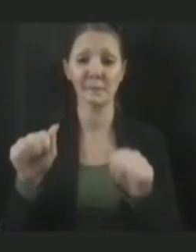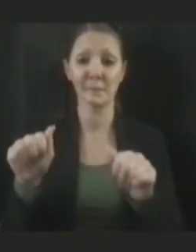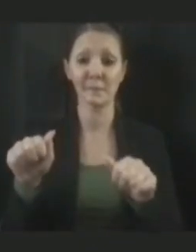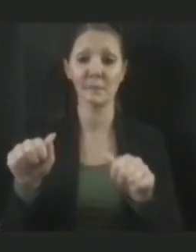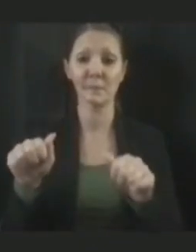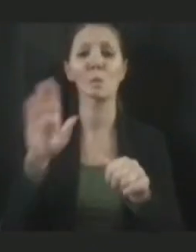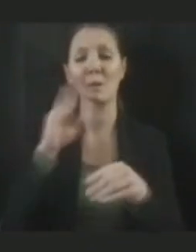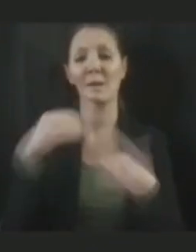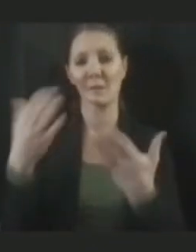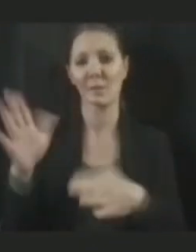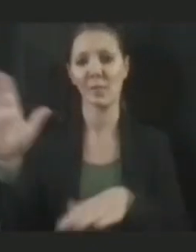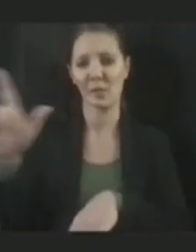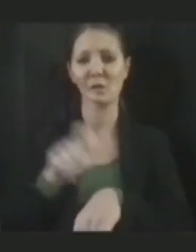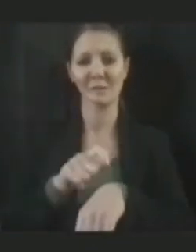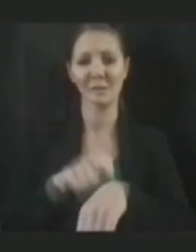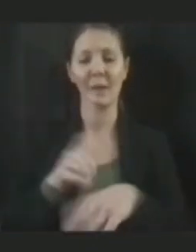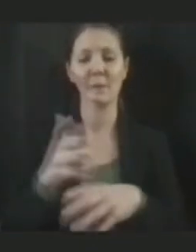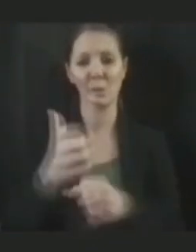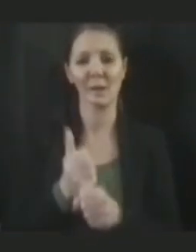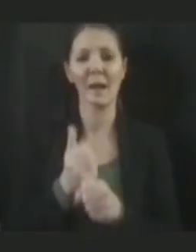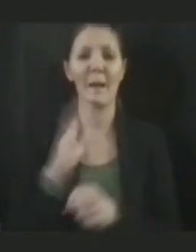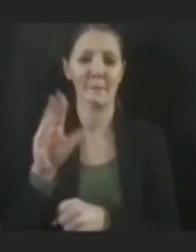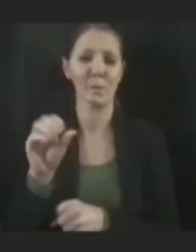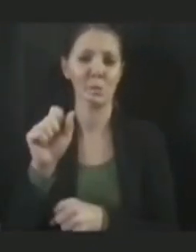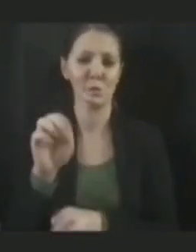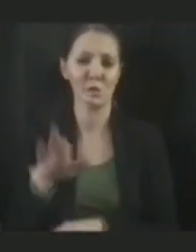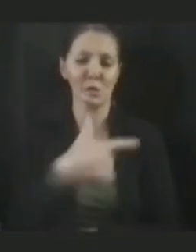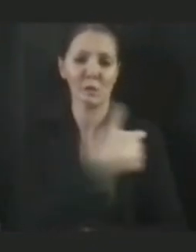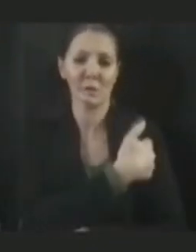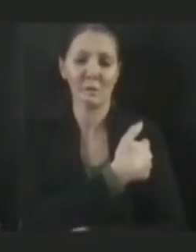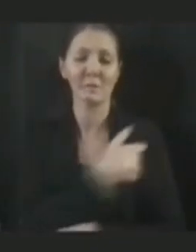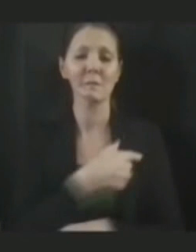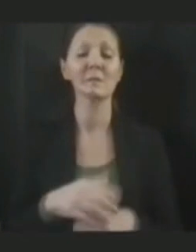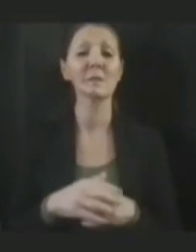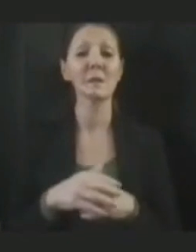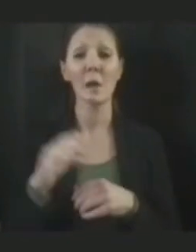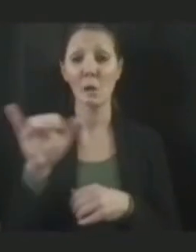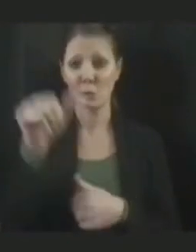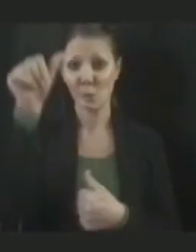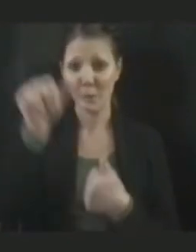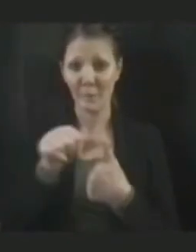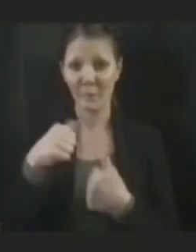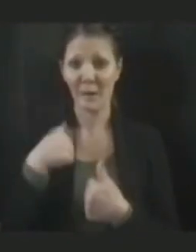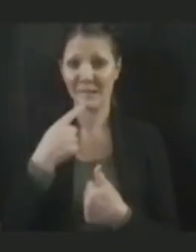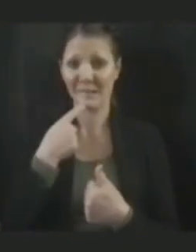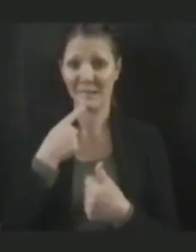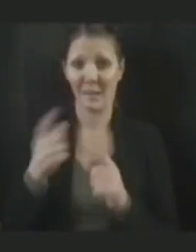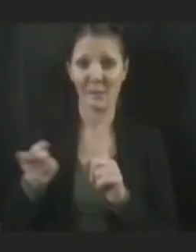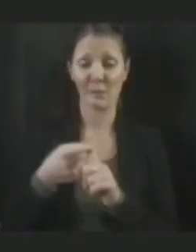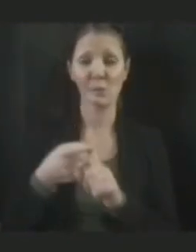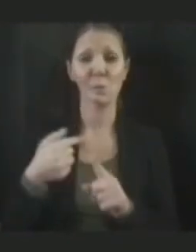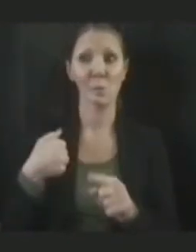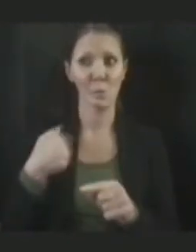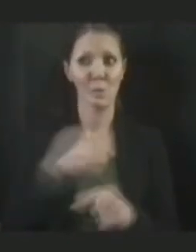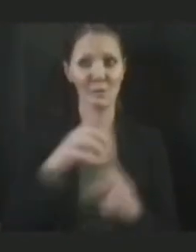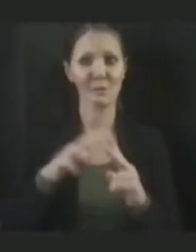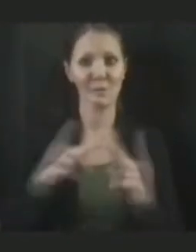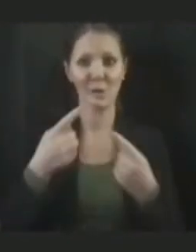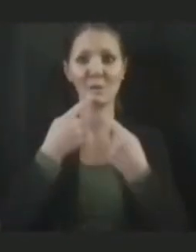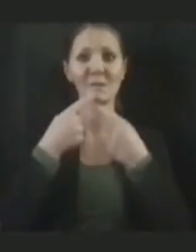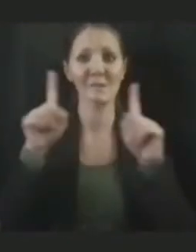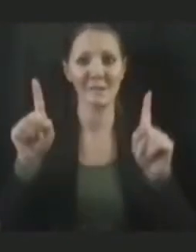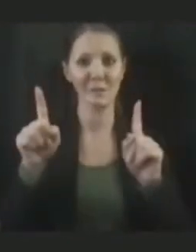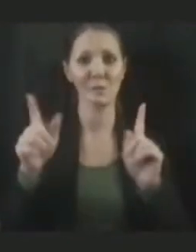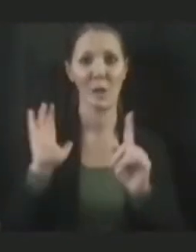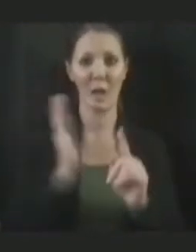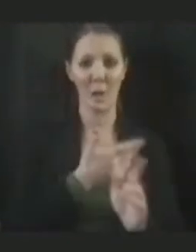vaccine. As I mentioned in my opening remarks, we've been very successful with our mandatory vaccination effort. We've